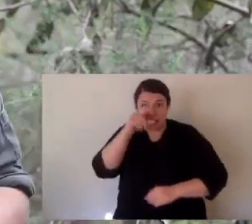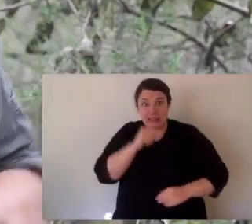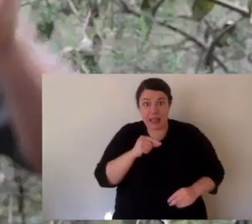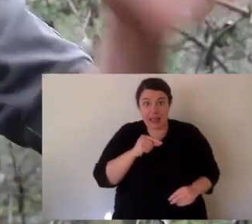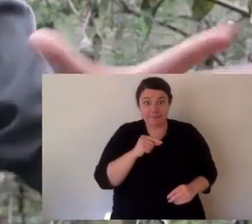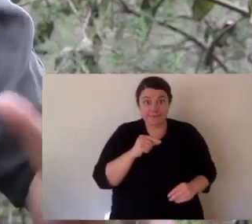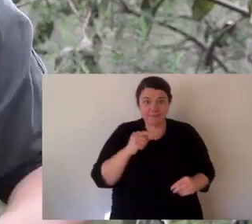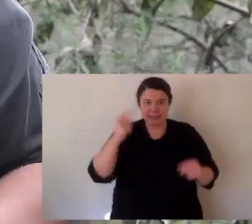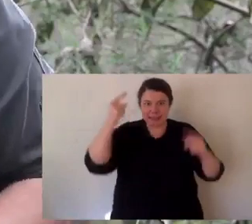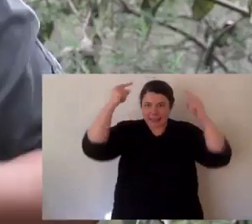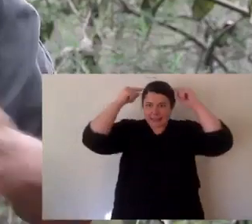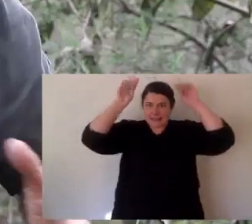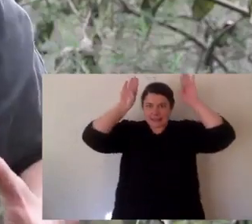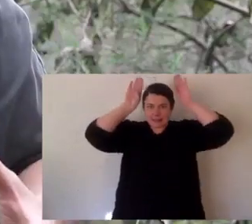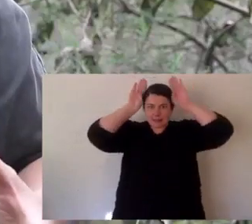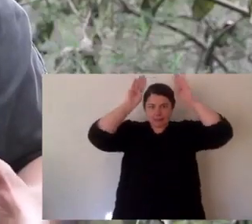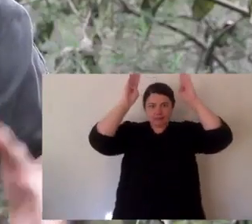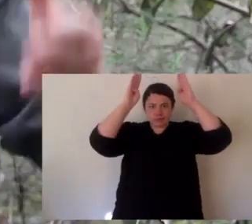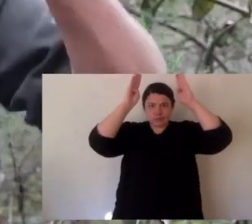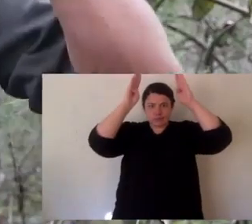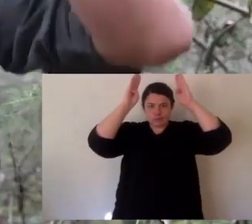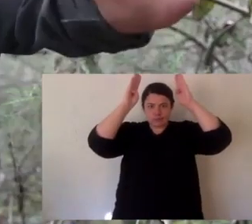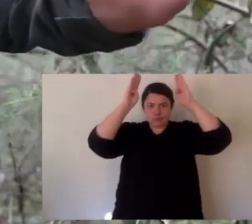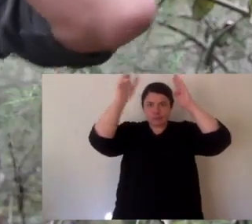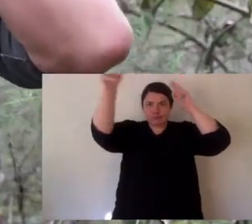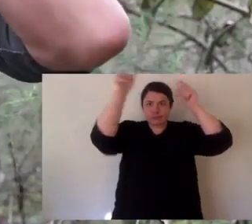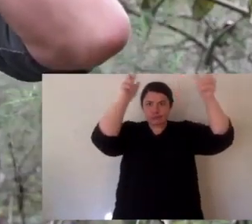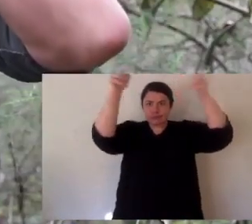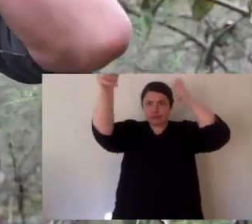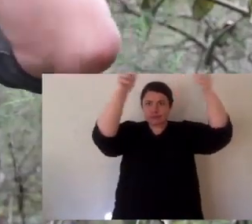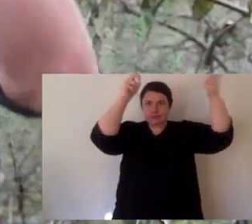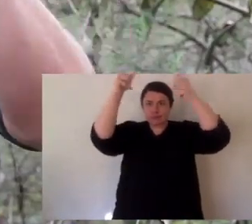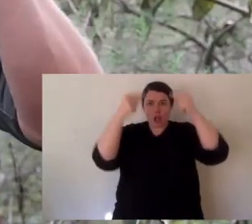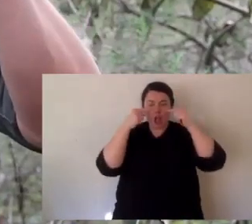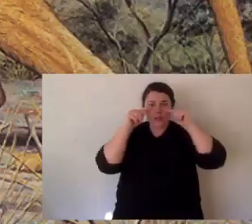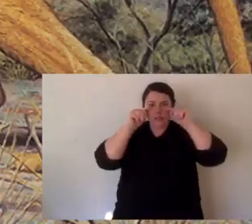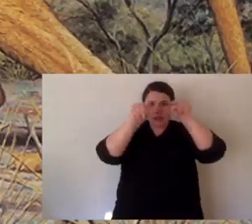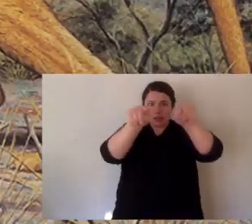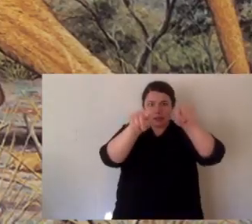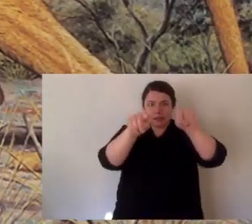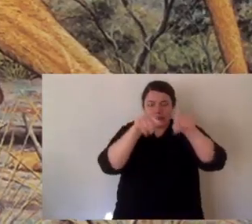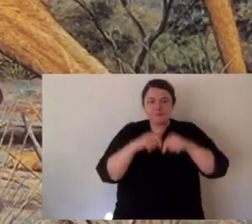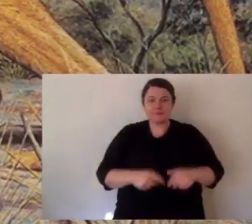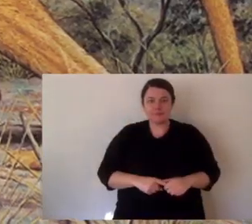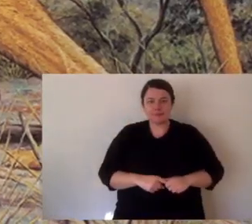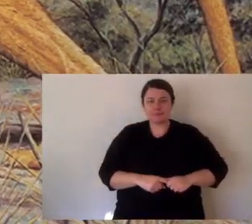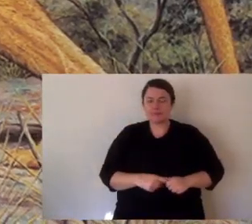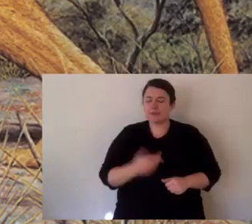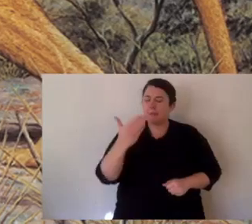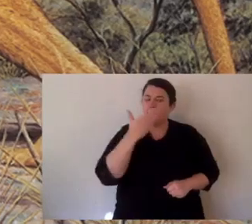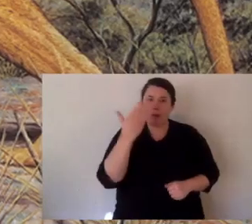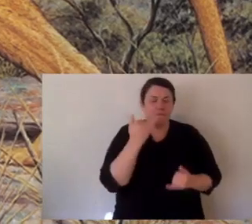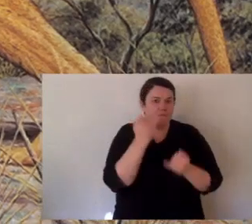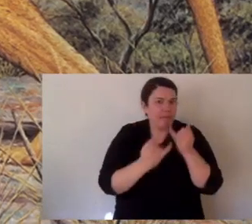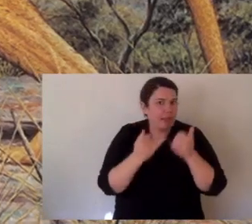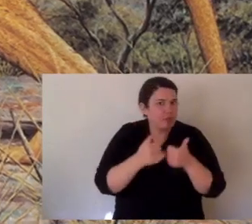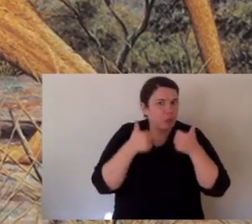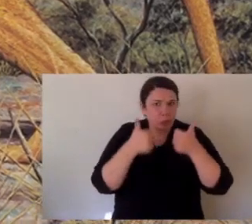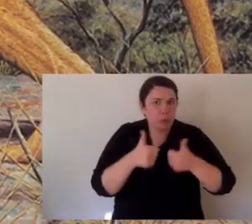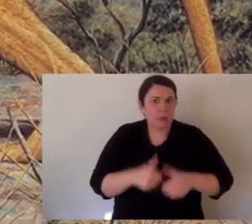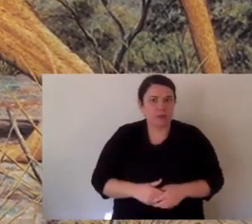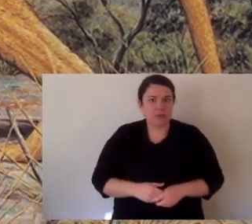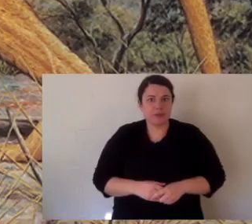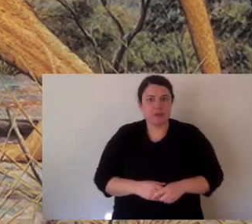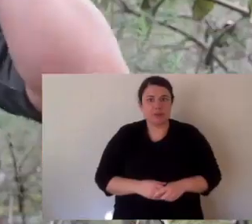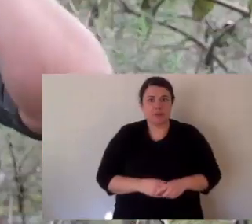a wide mouth to a big kangaroo or a wombat. Now again, look at its ears. They face forward. Everything on the head faces forward like a predatory